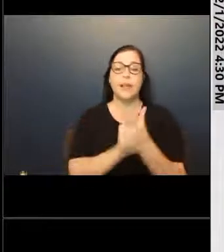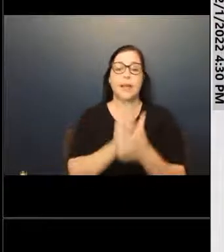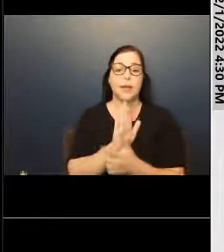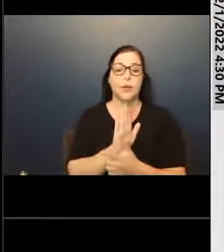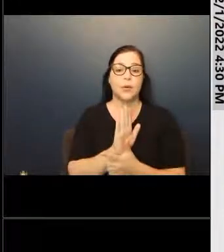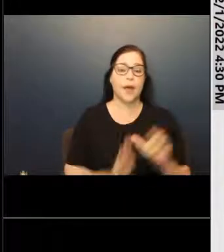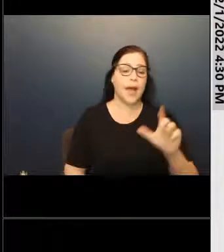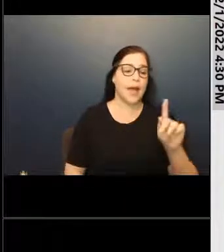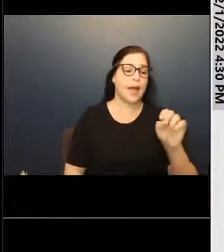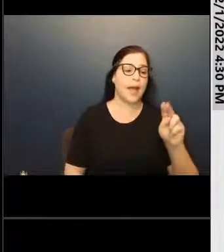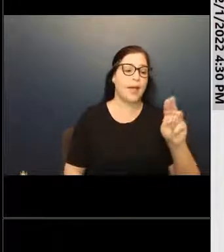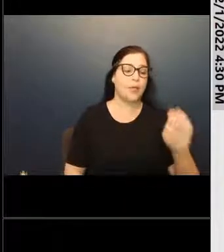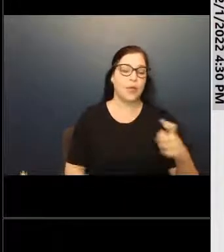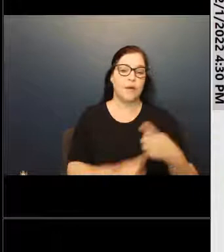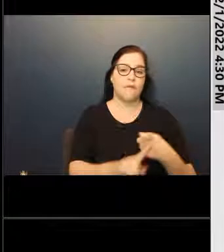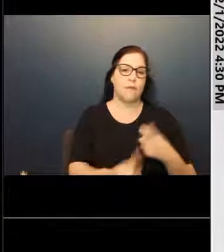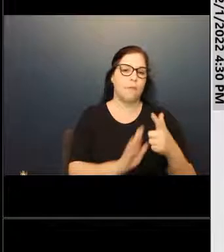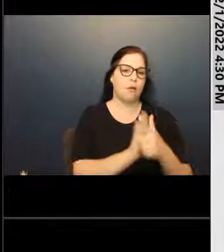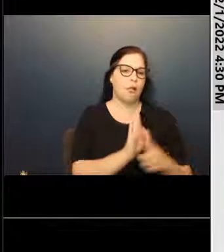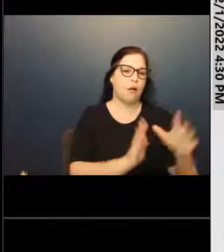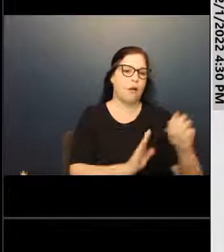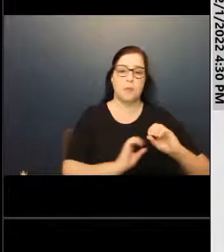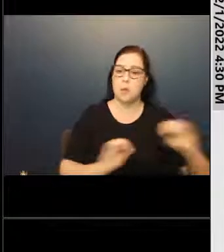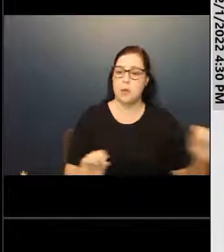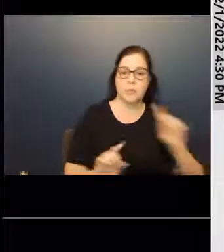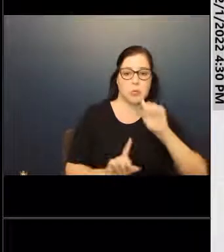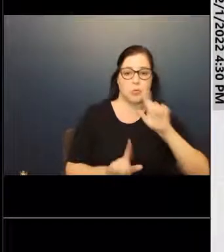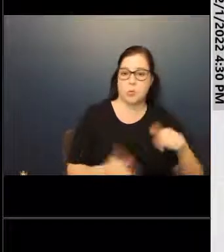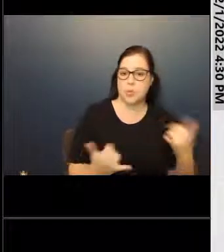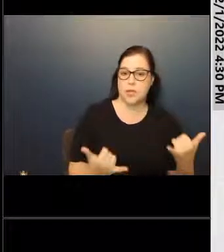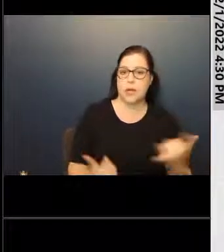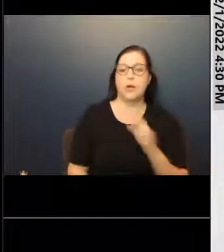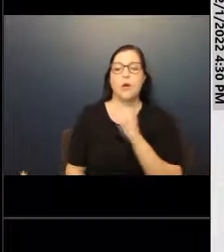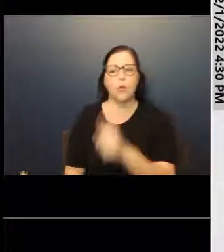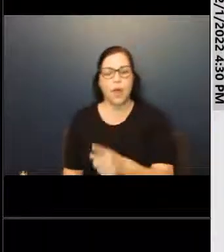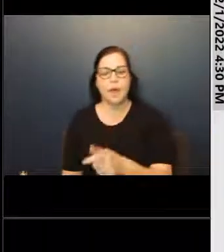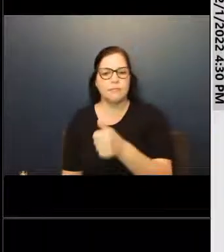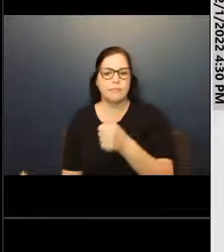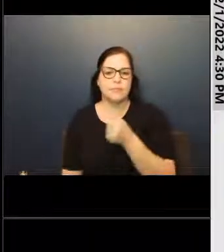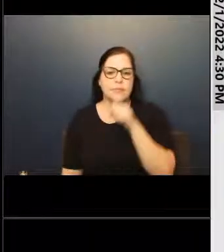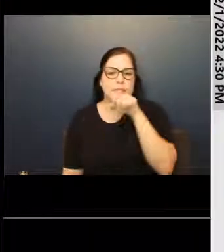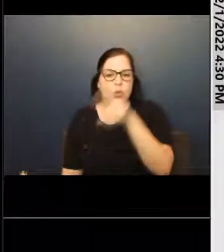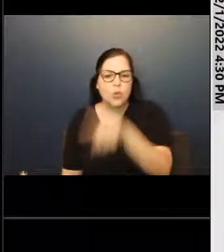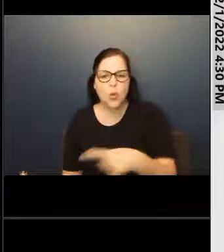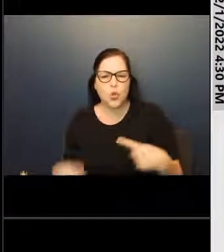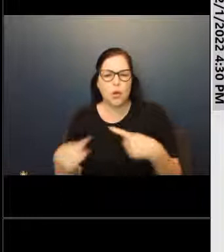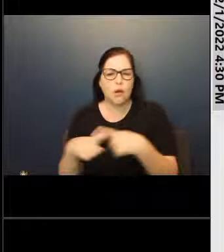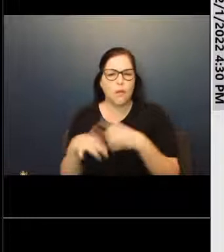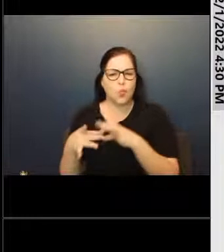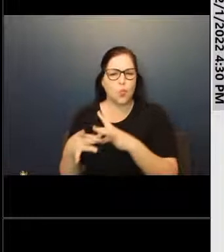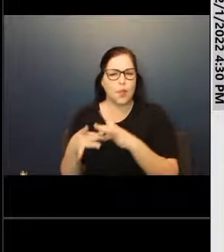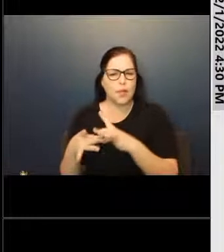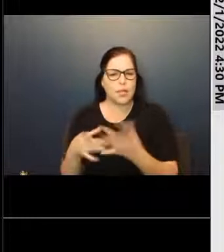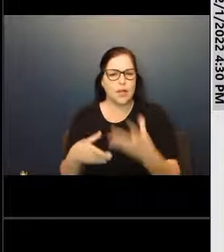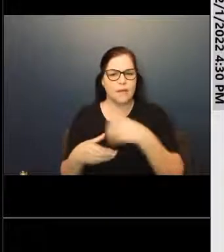Katherine Rossumel here from Lewis, Longman, and Walker. Nothing from Legal Tonight. Okay. Disclosures, conflicts, contacts, and relationships for items presented in the